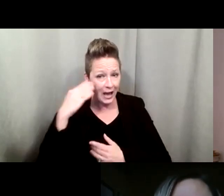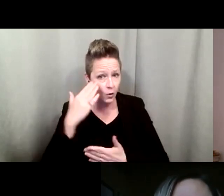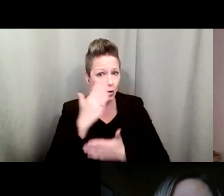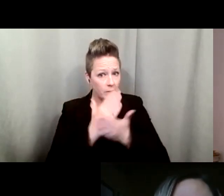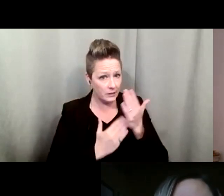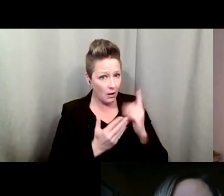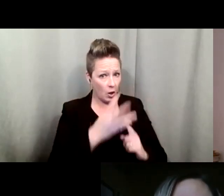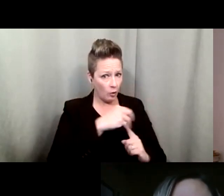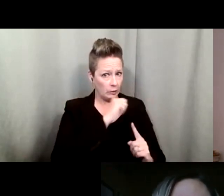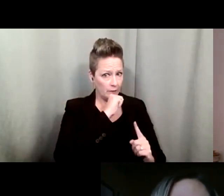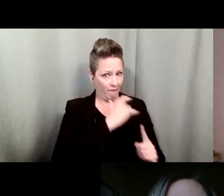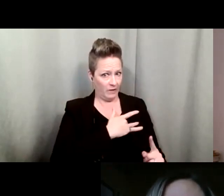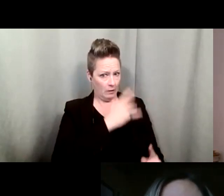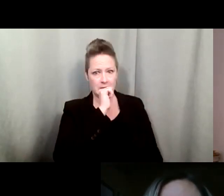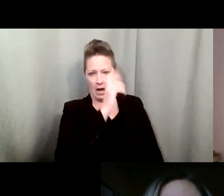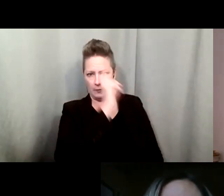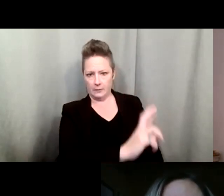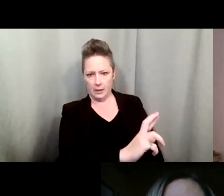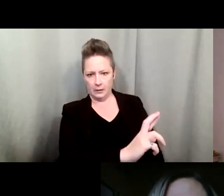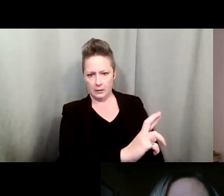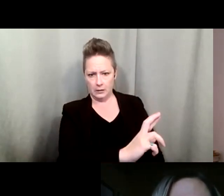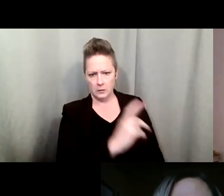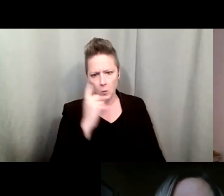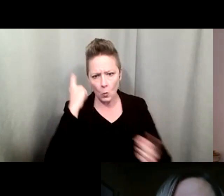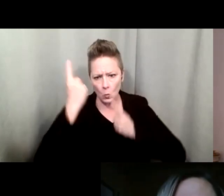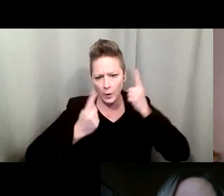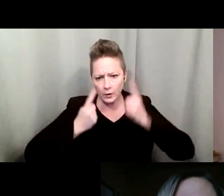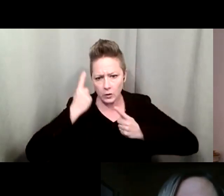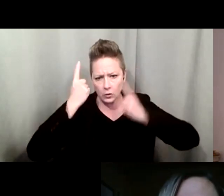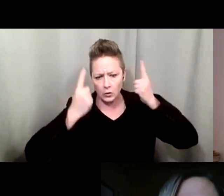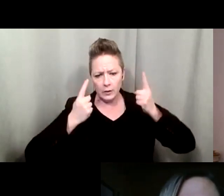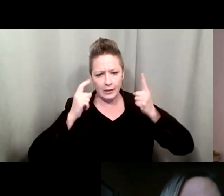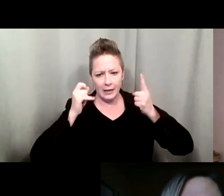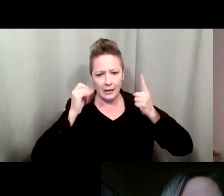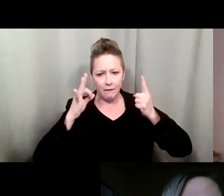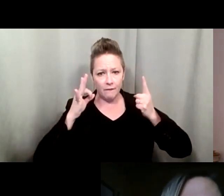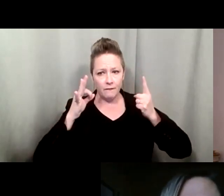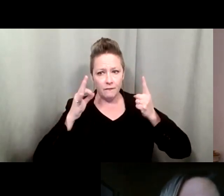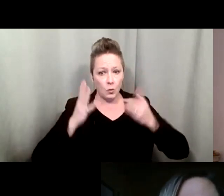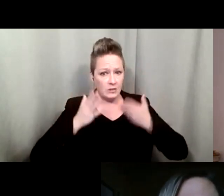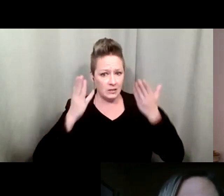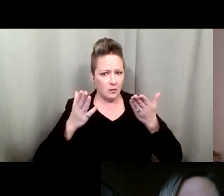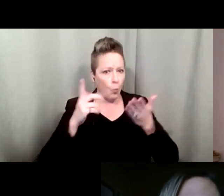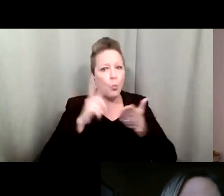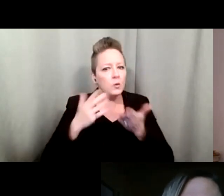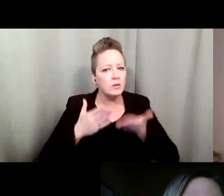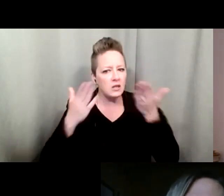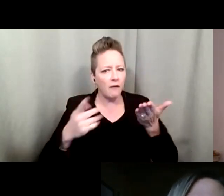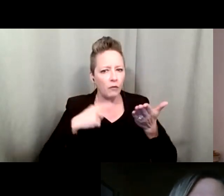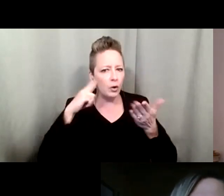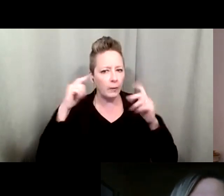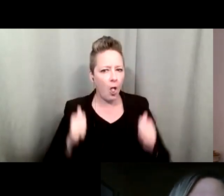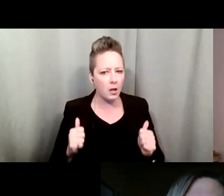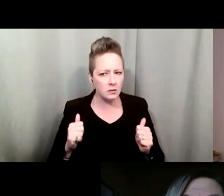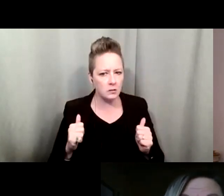direct eye contact is a sign of disrespect. So wondering if you would suggest for those with hearing loss, wondering what you would suggest for those with hearing